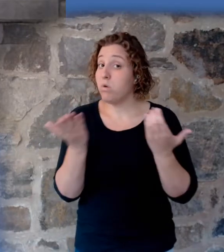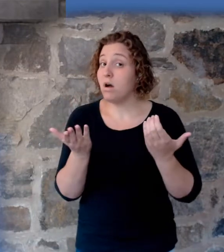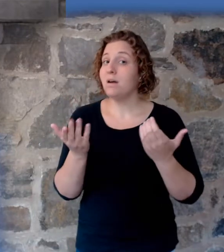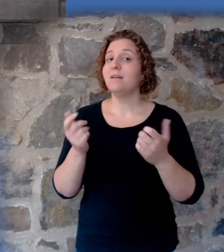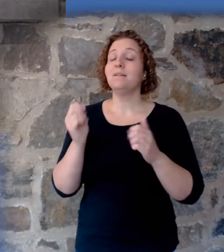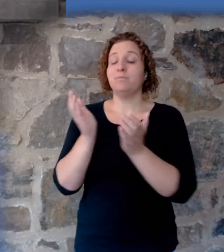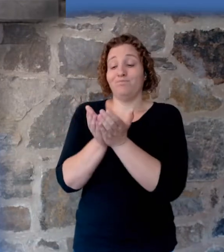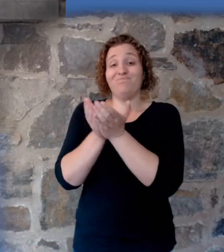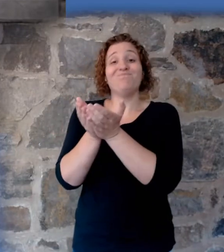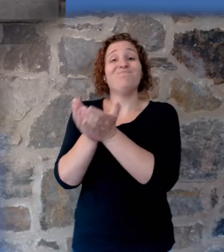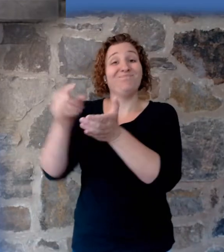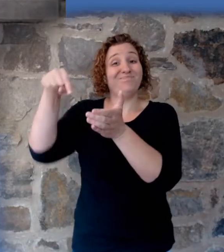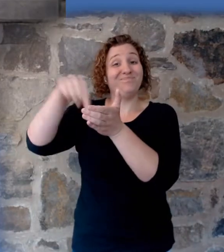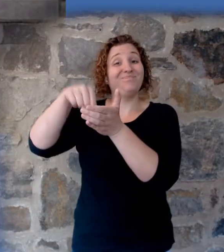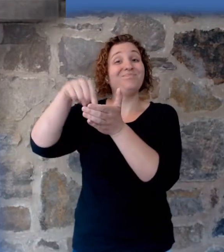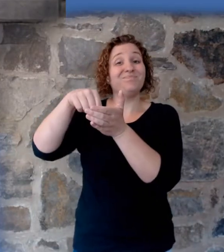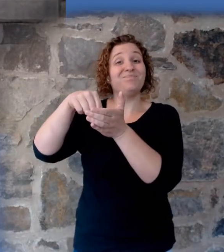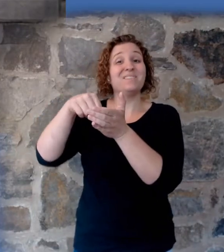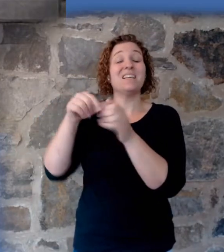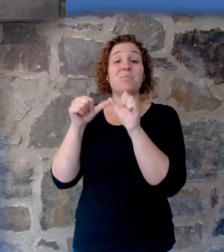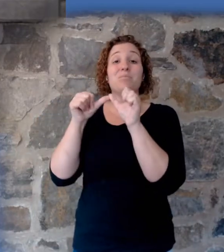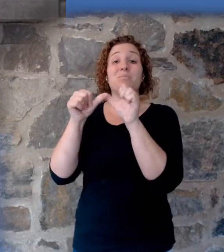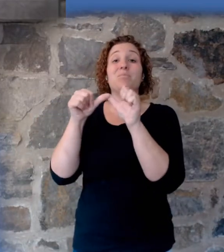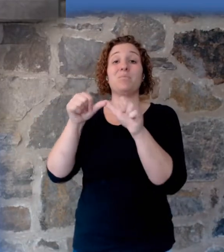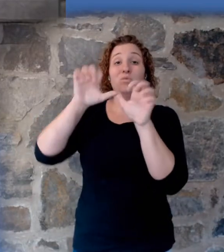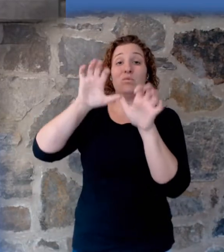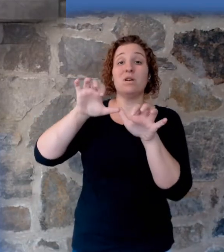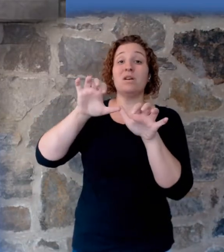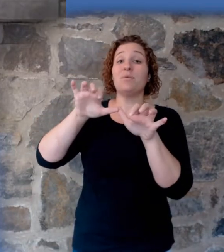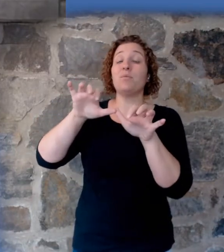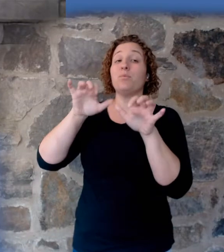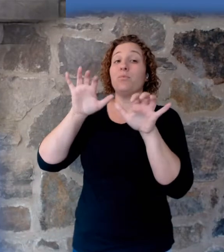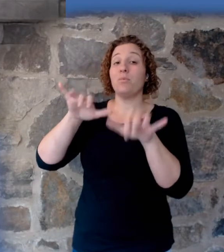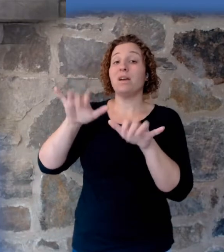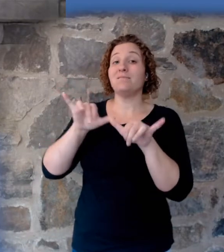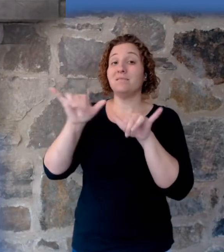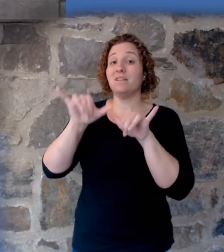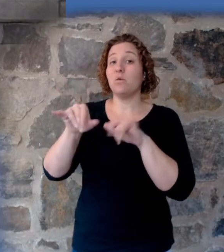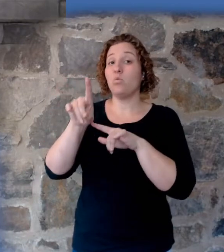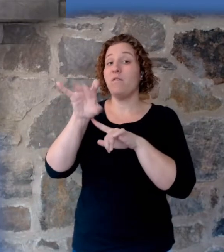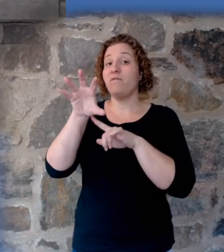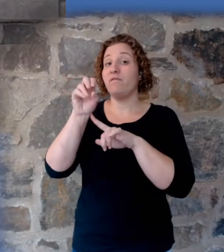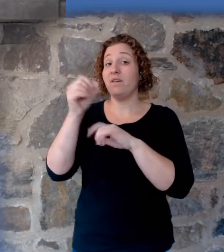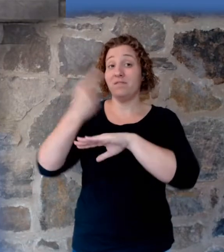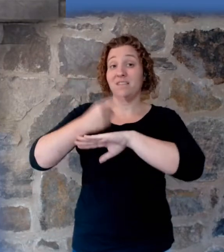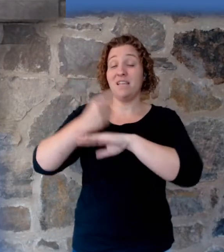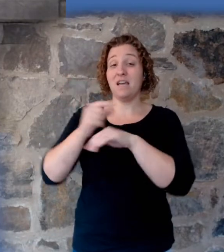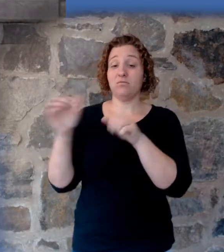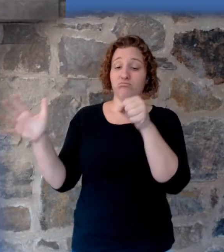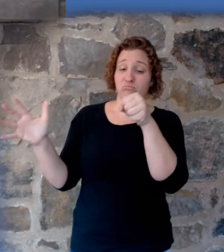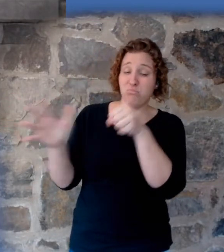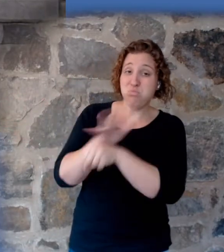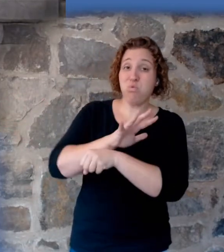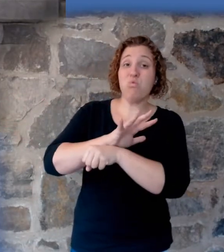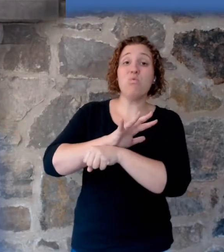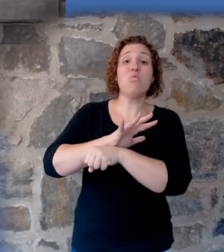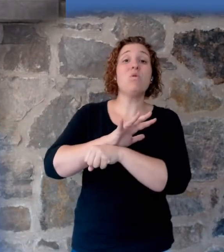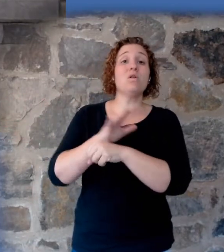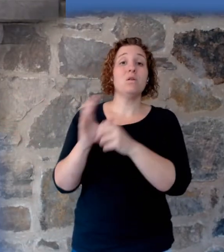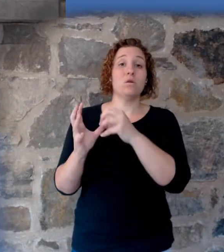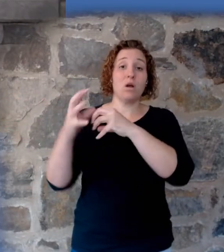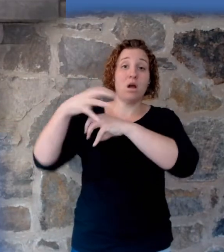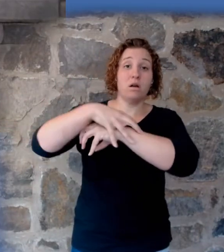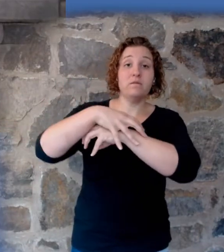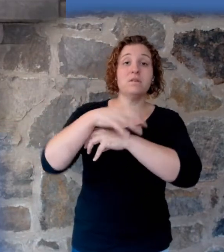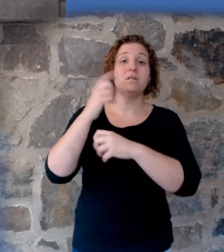fifty days. So we are being told that on this earth, the entire planet was covered with water. As those fountains